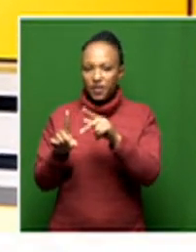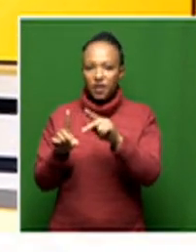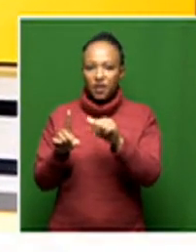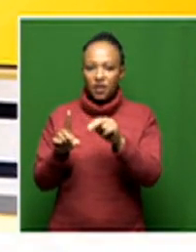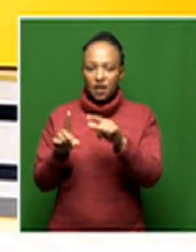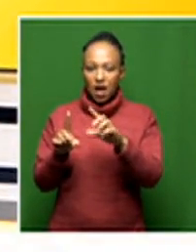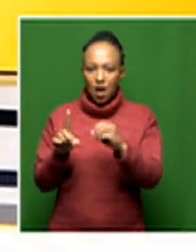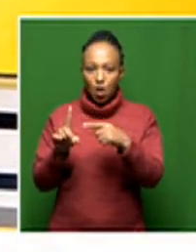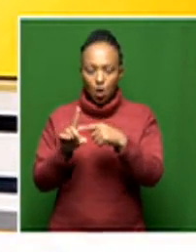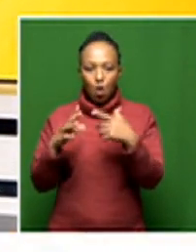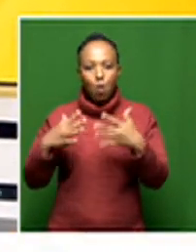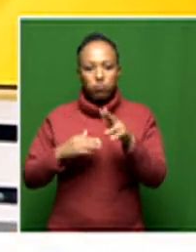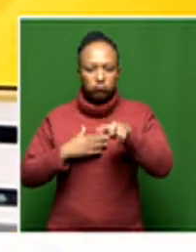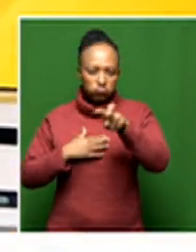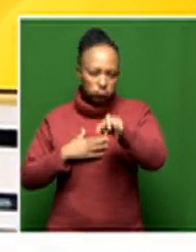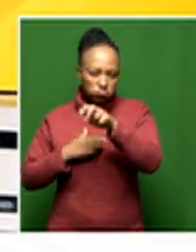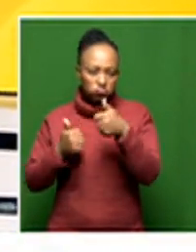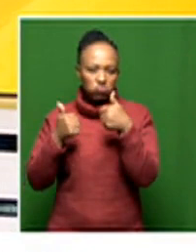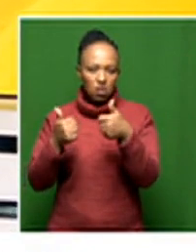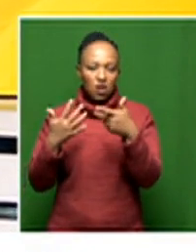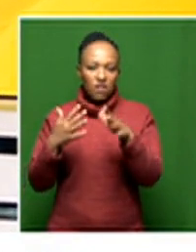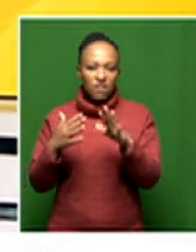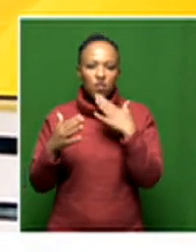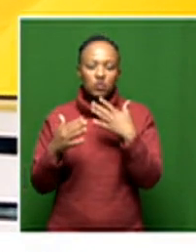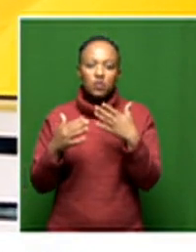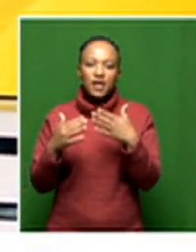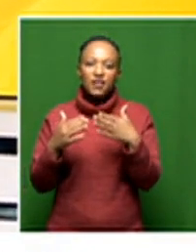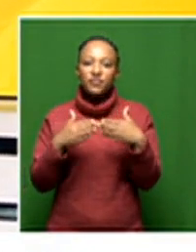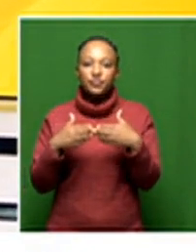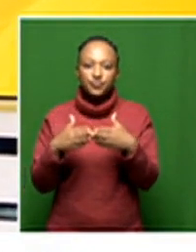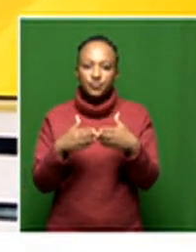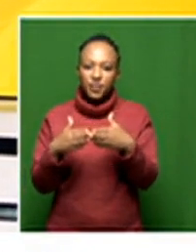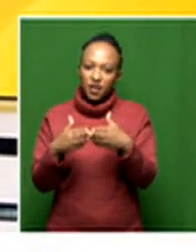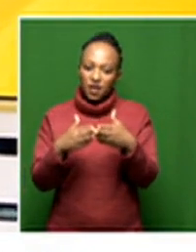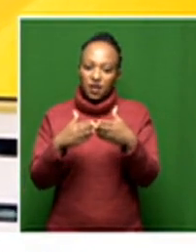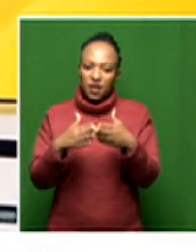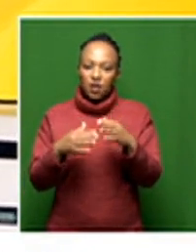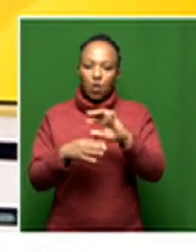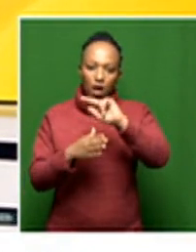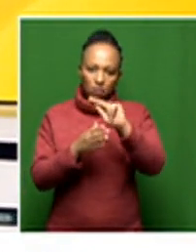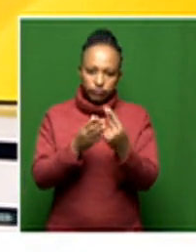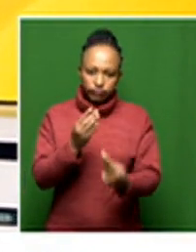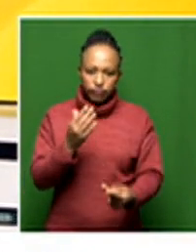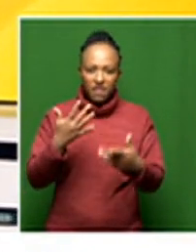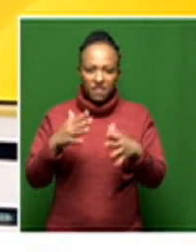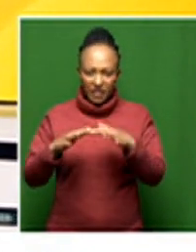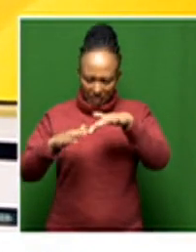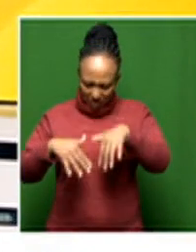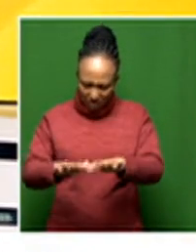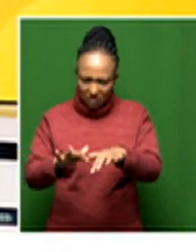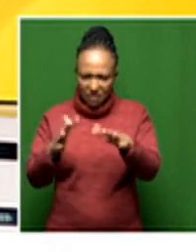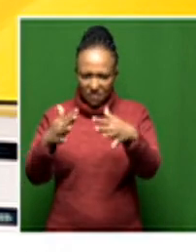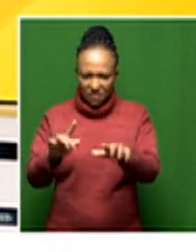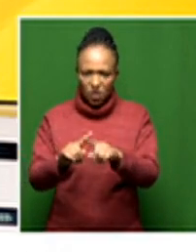bona fide adventurer who has scuba dived through shipwrecks off the cape coast had a narrow escape from